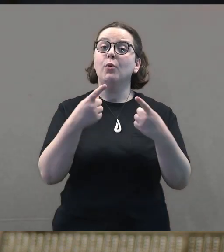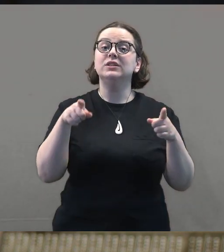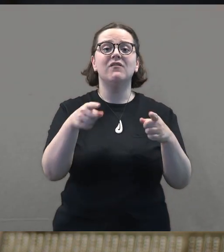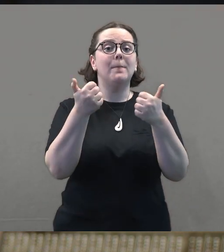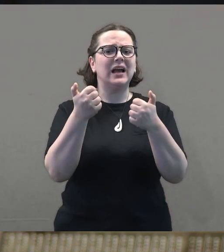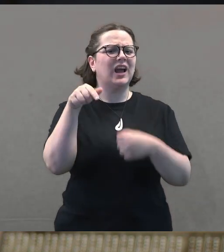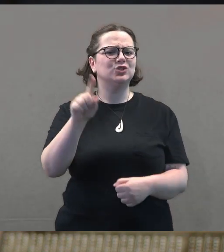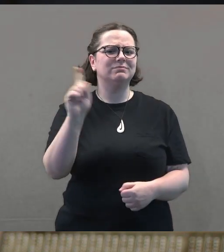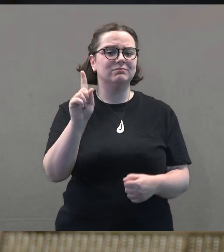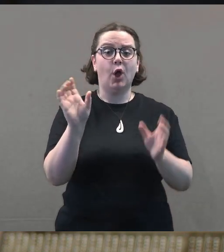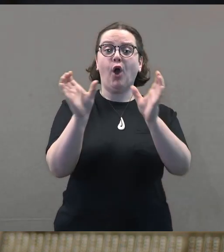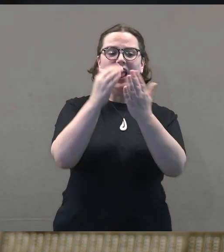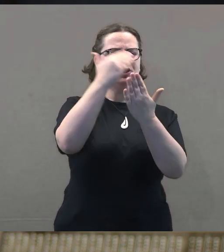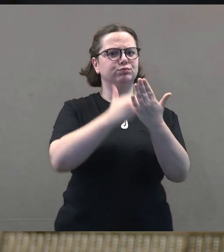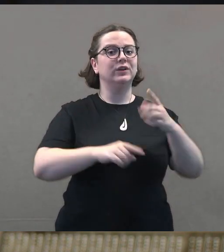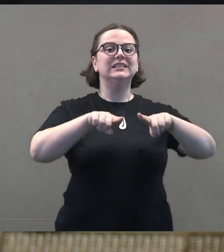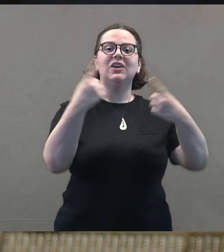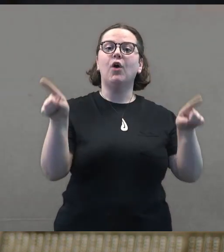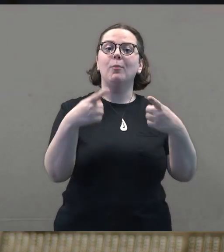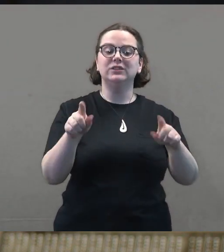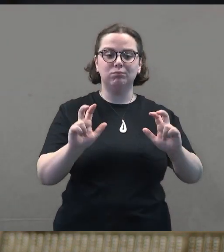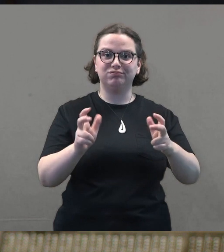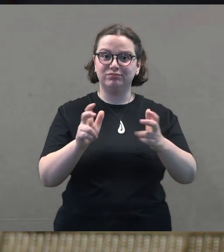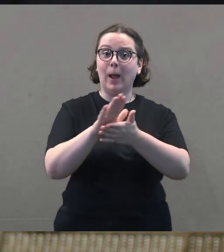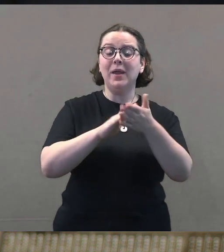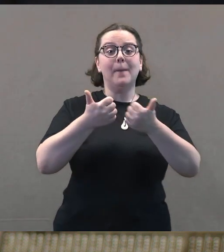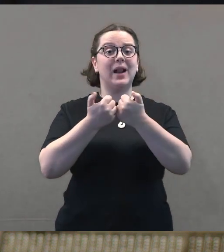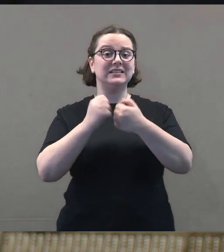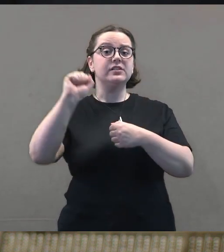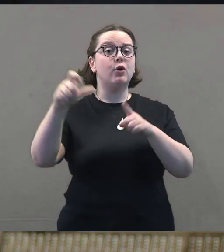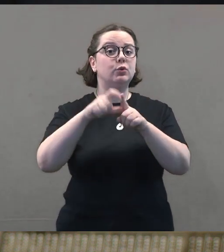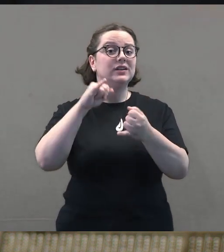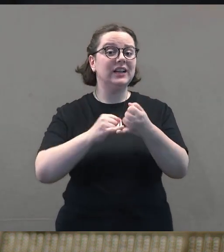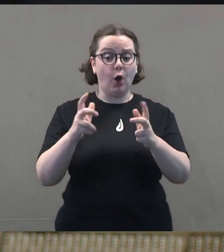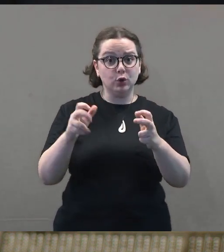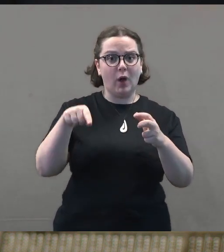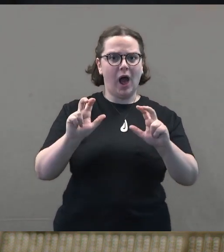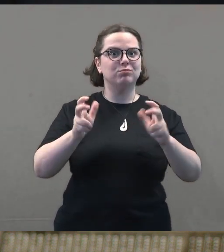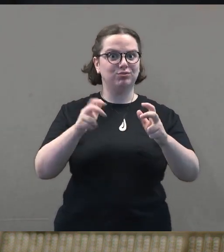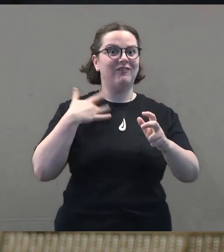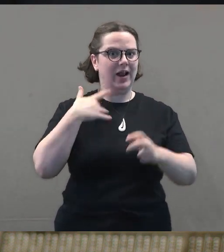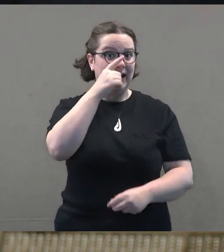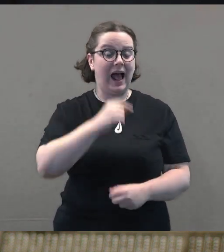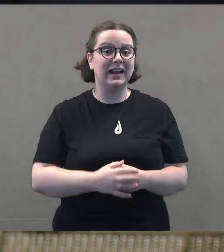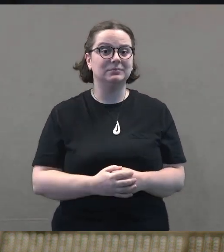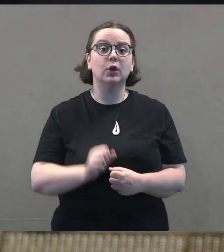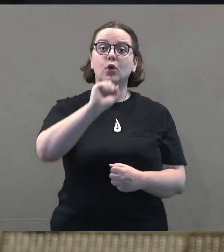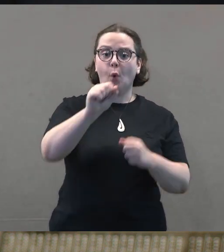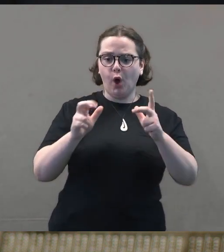Music for PlayStation is a collection of musical vibration pieces made to be played back through the PlayStation DualSense controller.